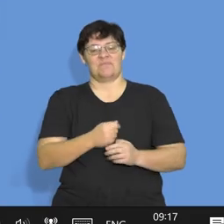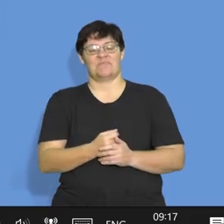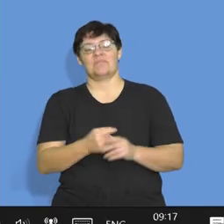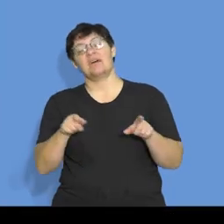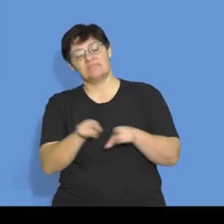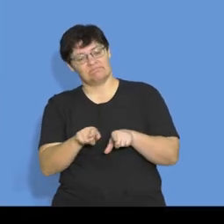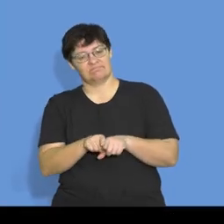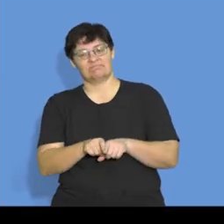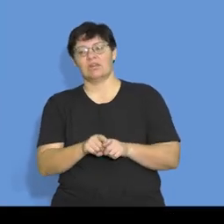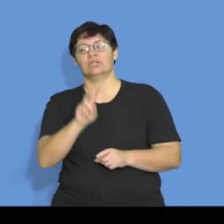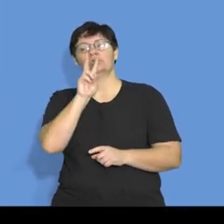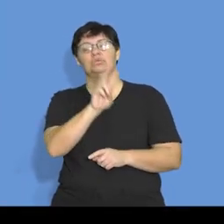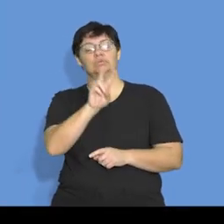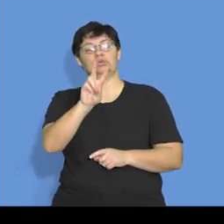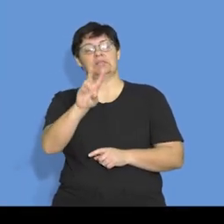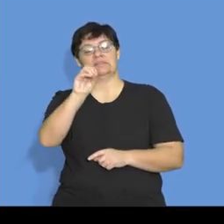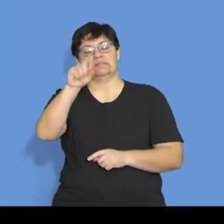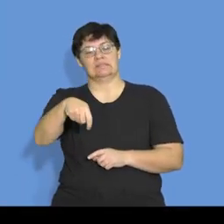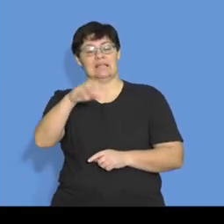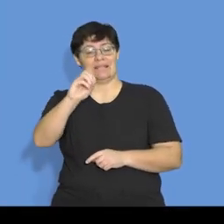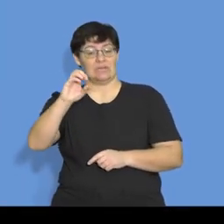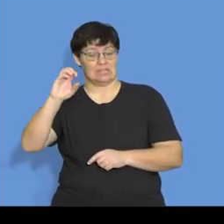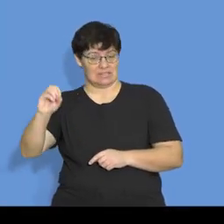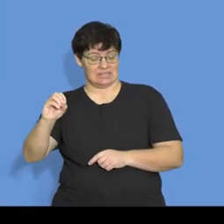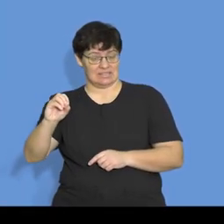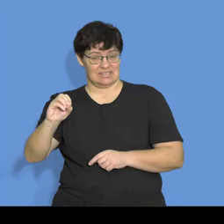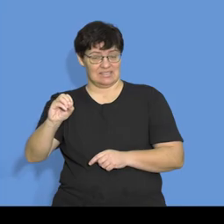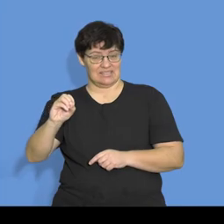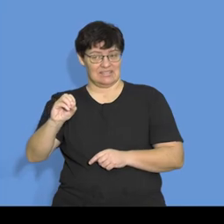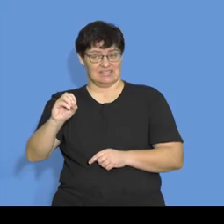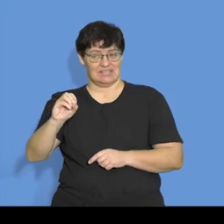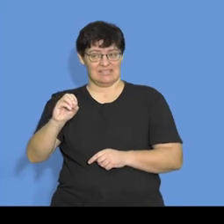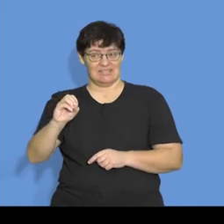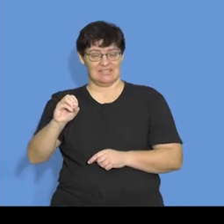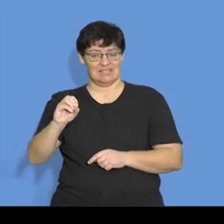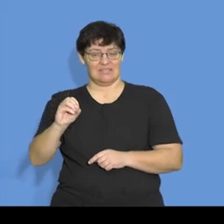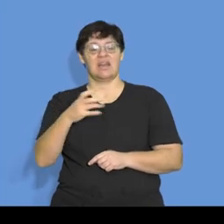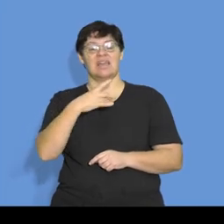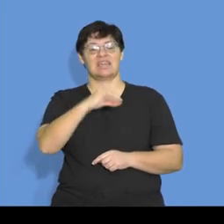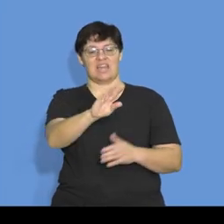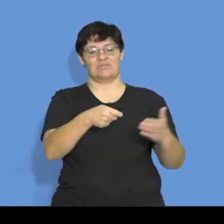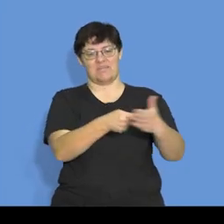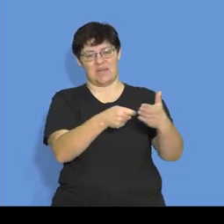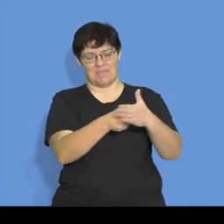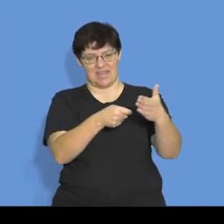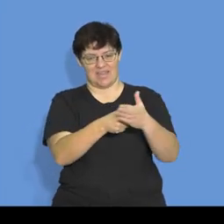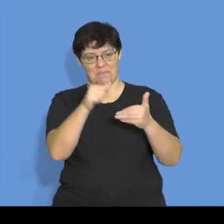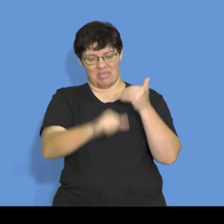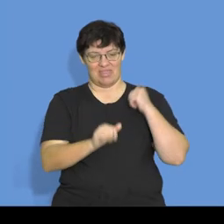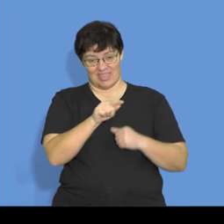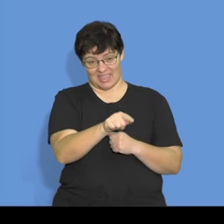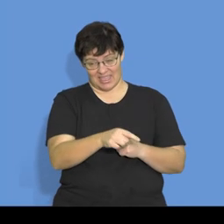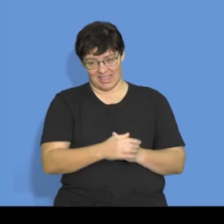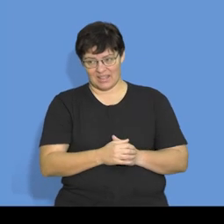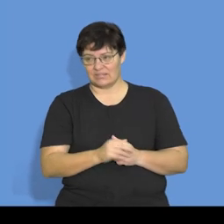you go. So, $220,000 is your cash purchases for that month. Let's look